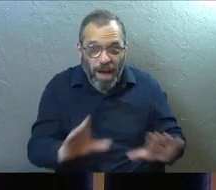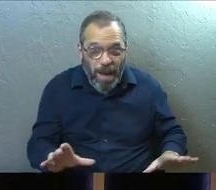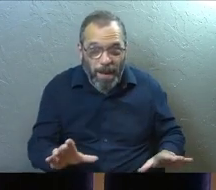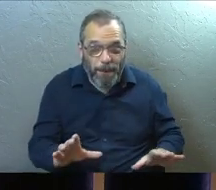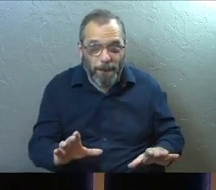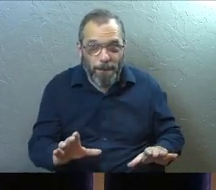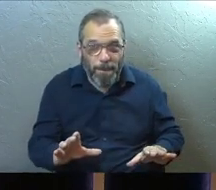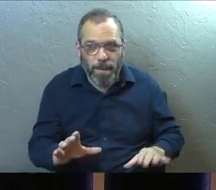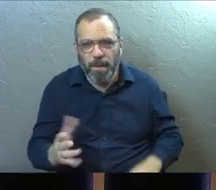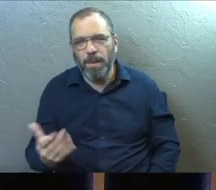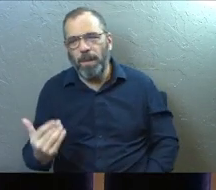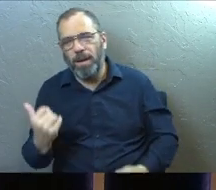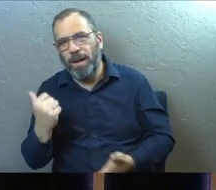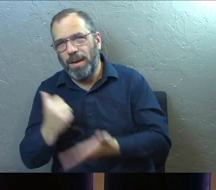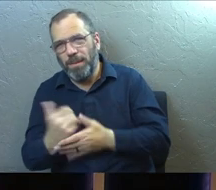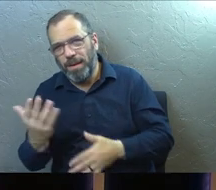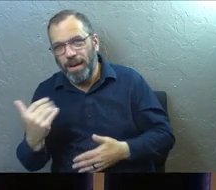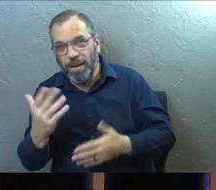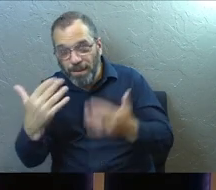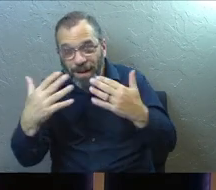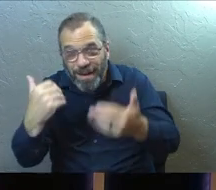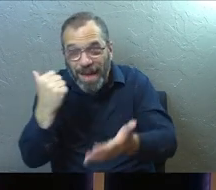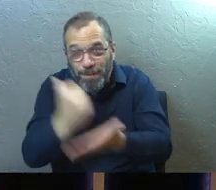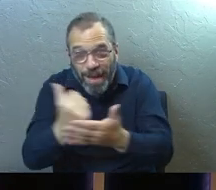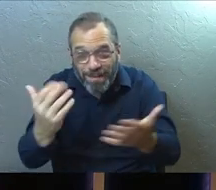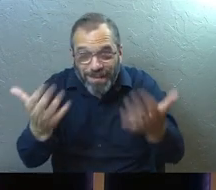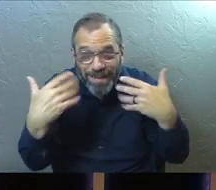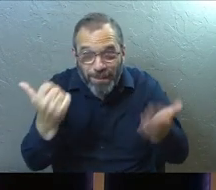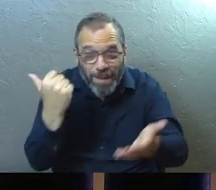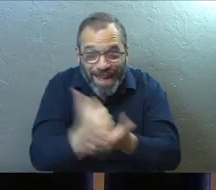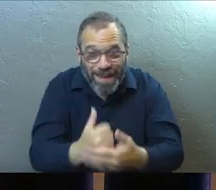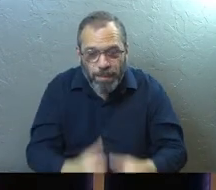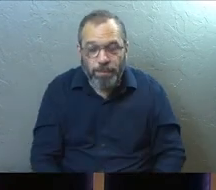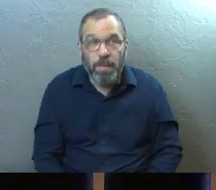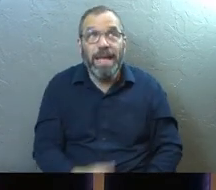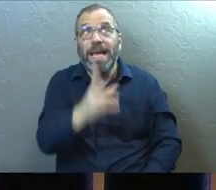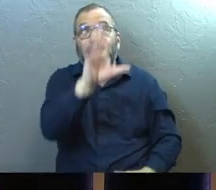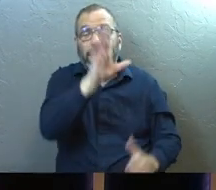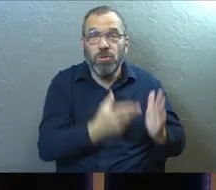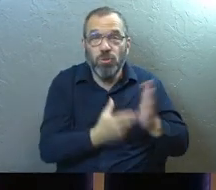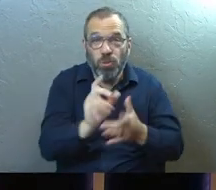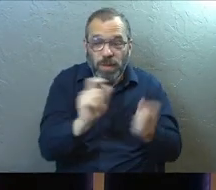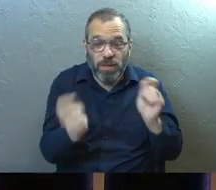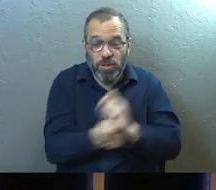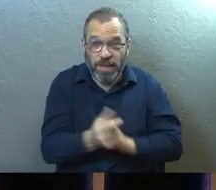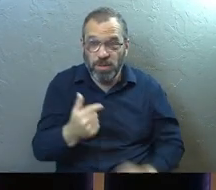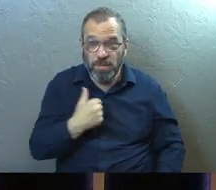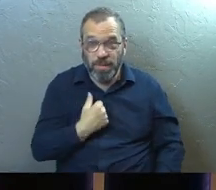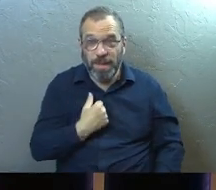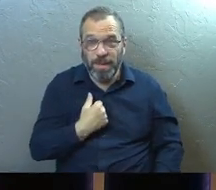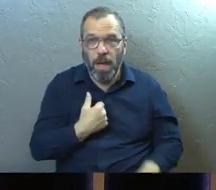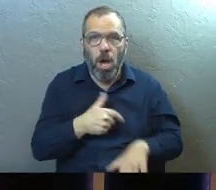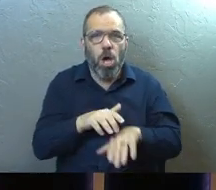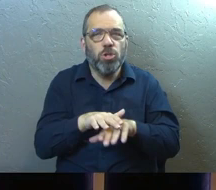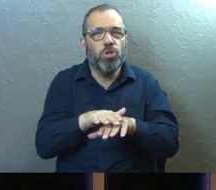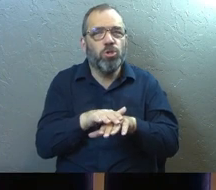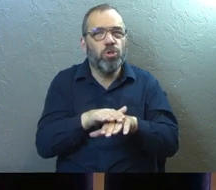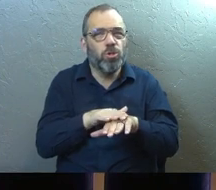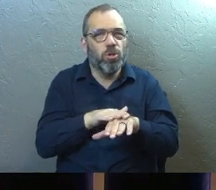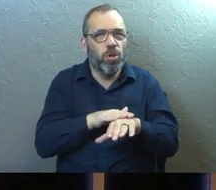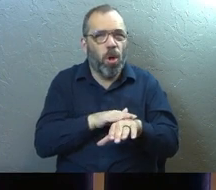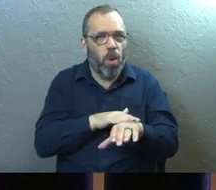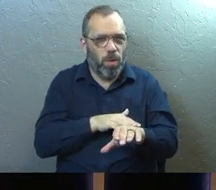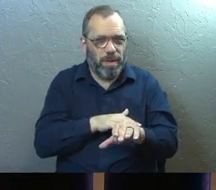I could take some amens here. You could absolutely do that. His truth that changes me slowly and